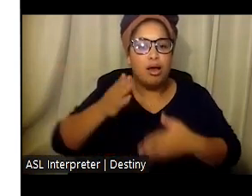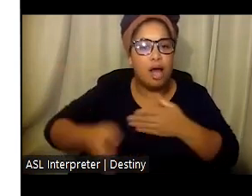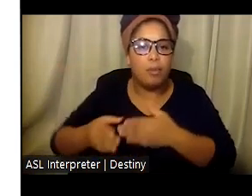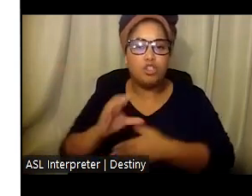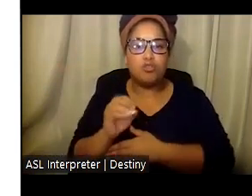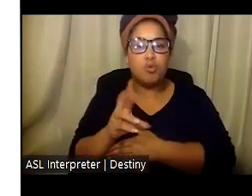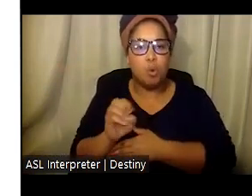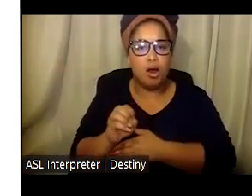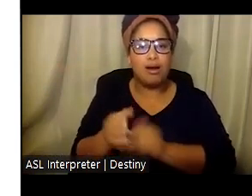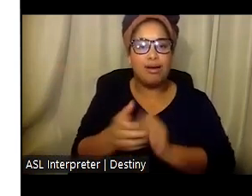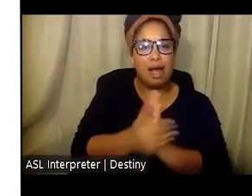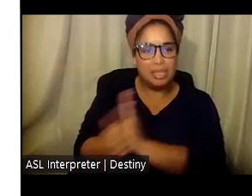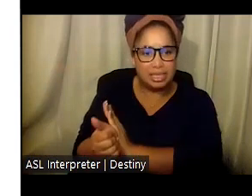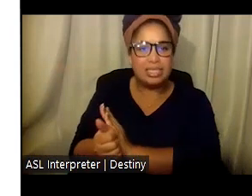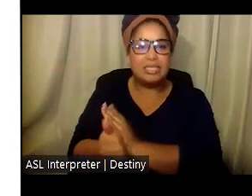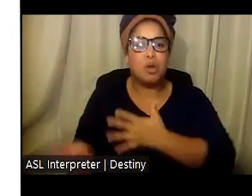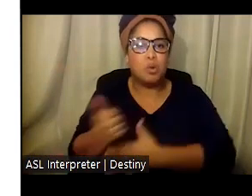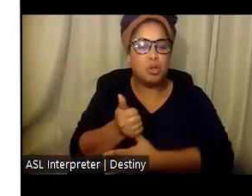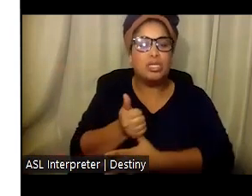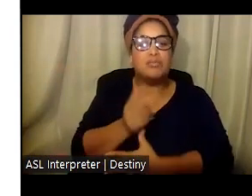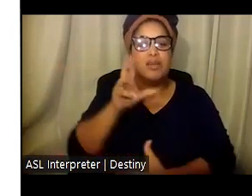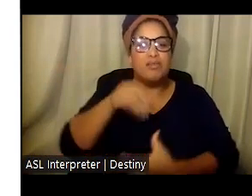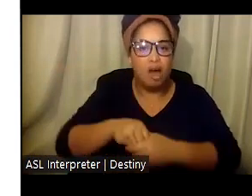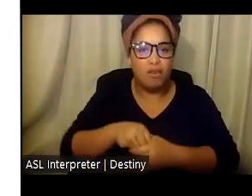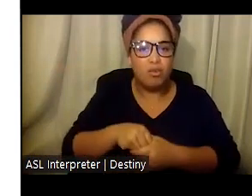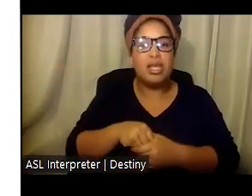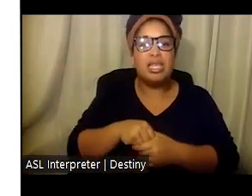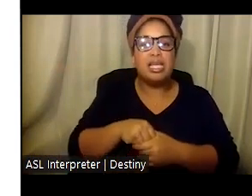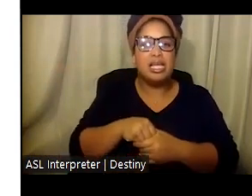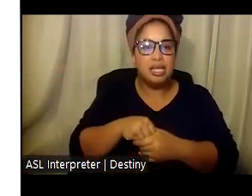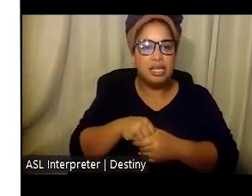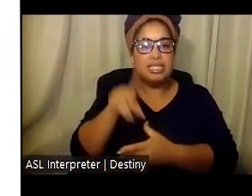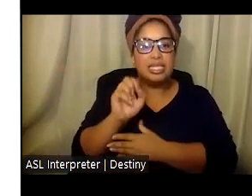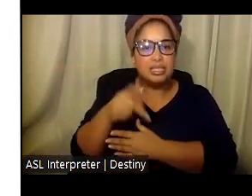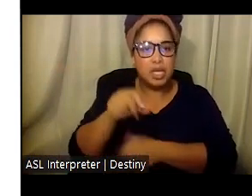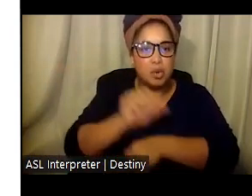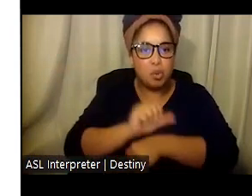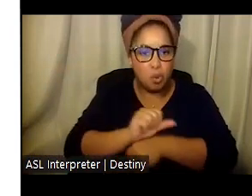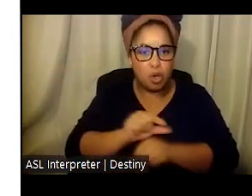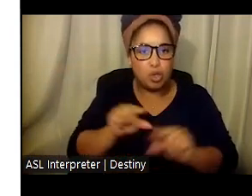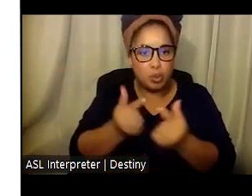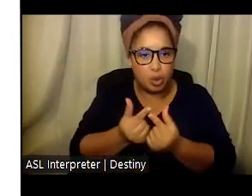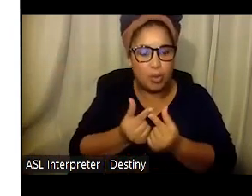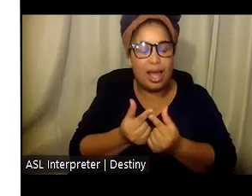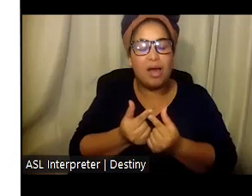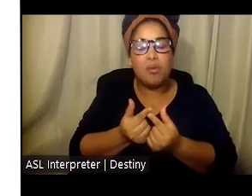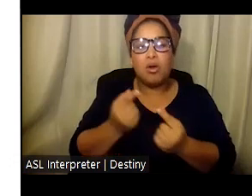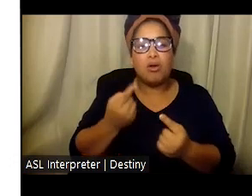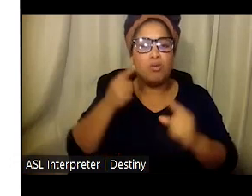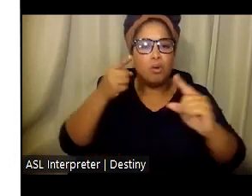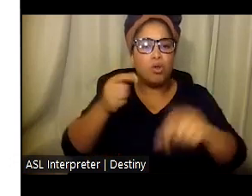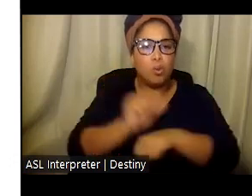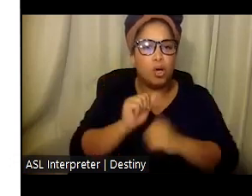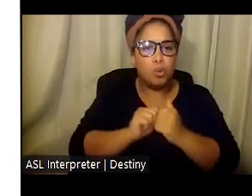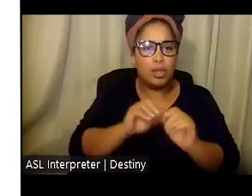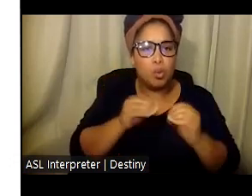program through engagement with the DSP workforce workgroup. And we're working to establish a contract with an organization